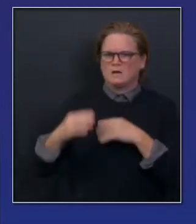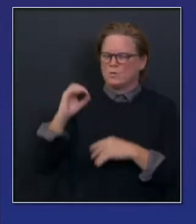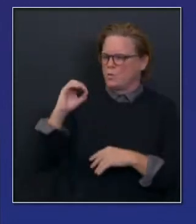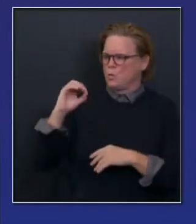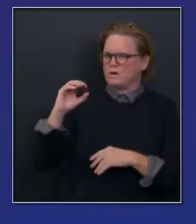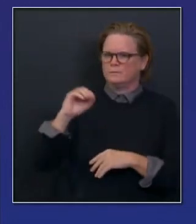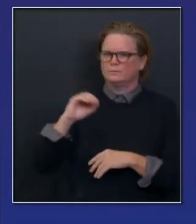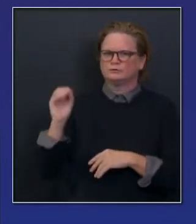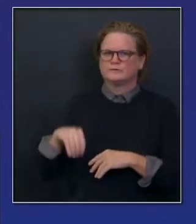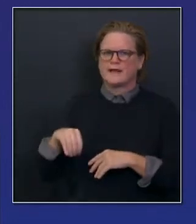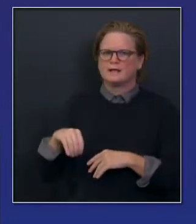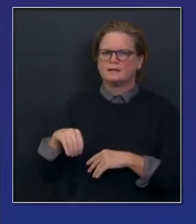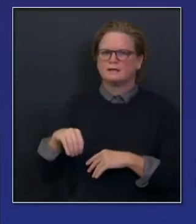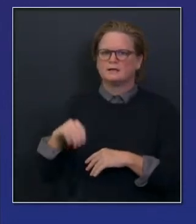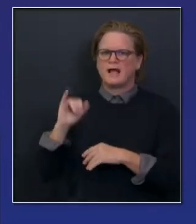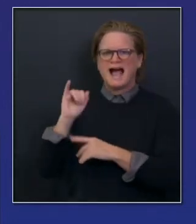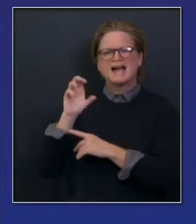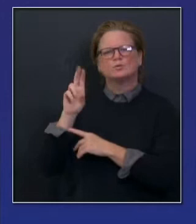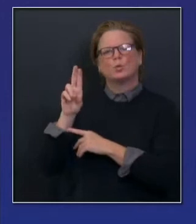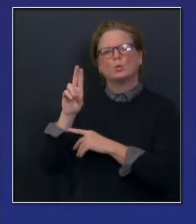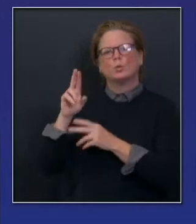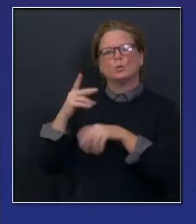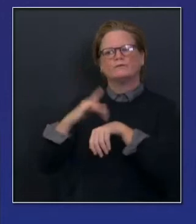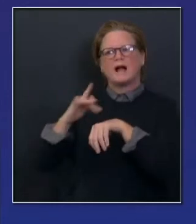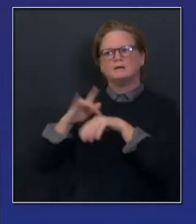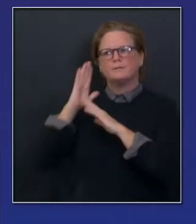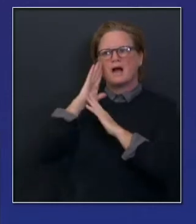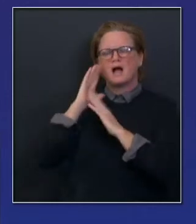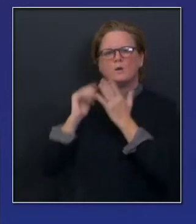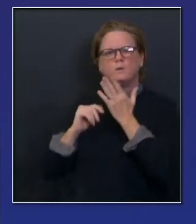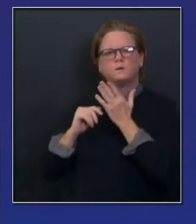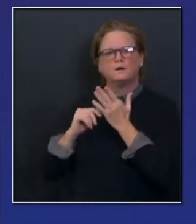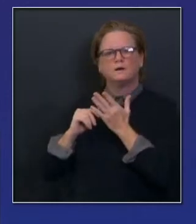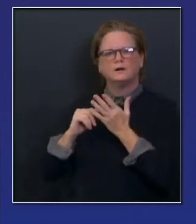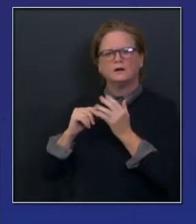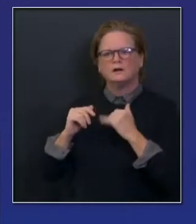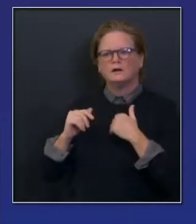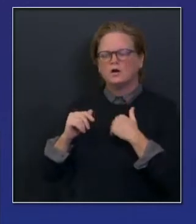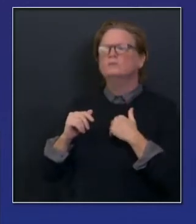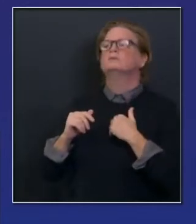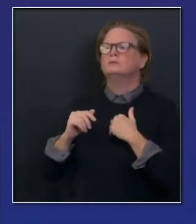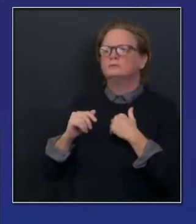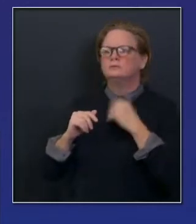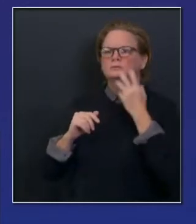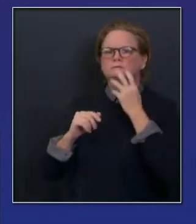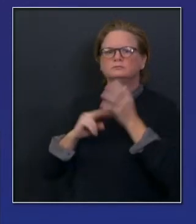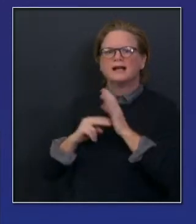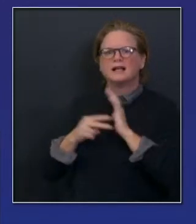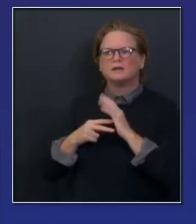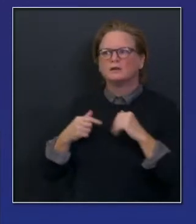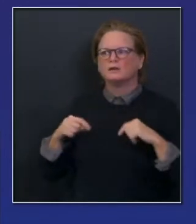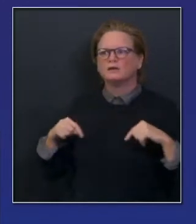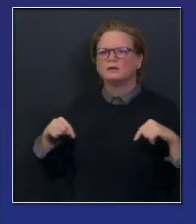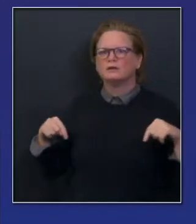ICUs available, that they're filling up quickly, and many of them can be unavailable soon. But here's the point we want to